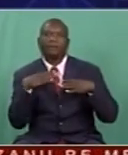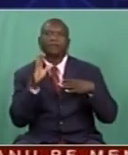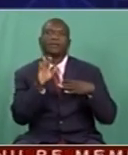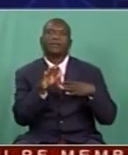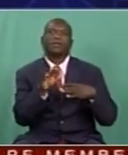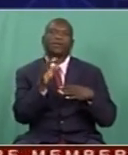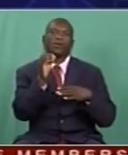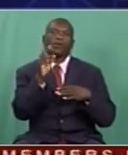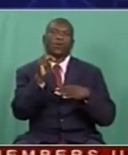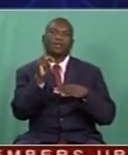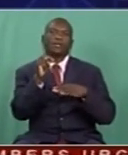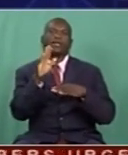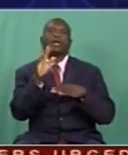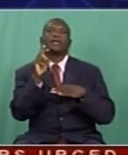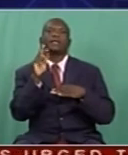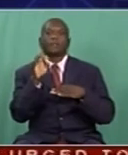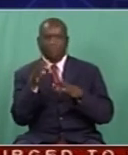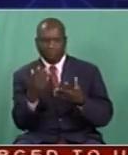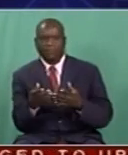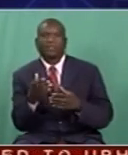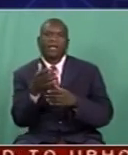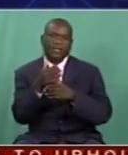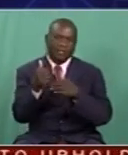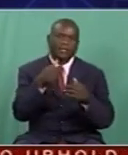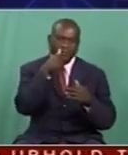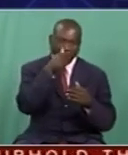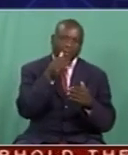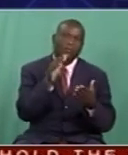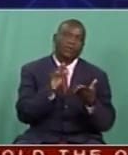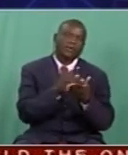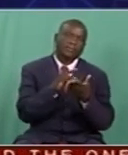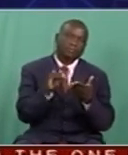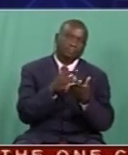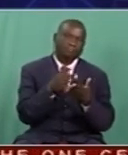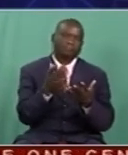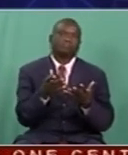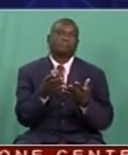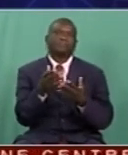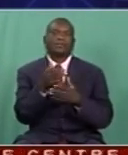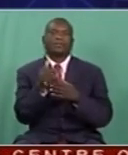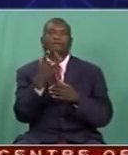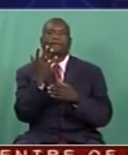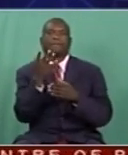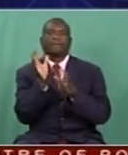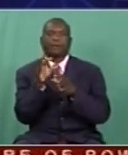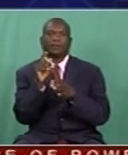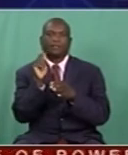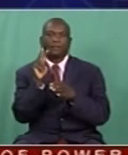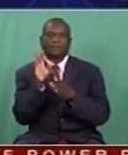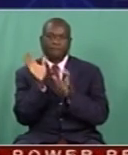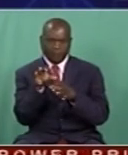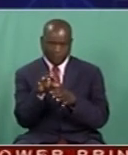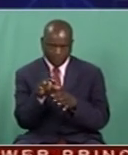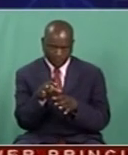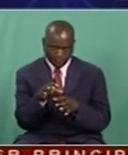online, ZBC News online. We also have the various social media platforms for all the five radio stations and the TV one as well.